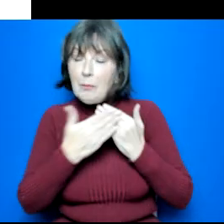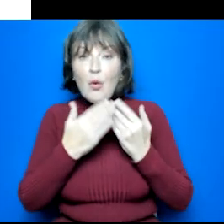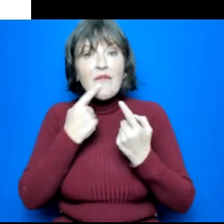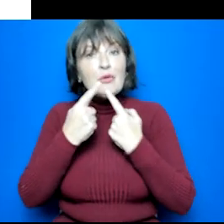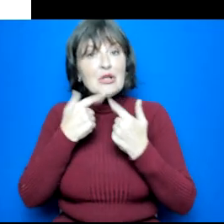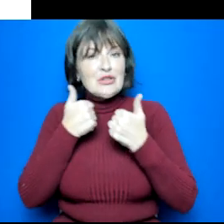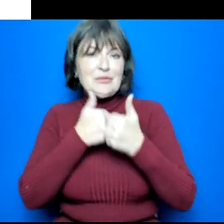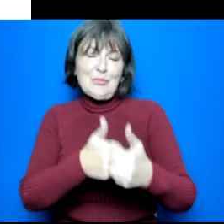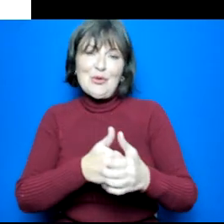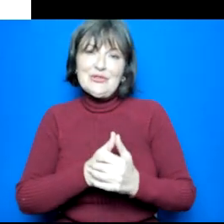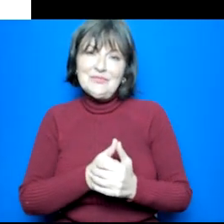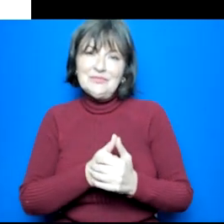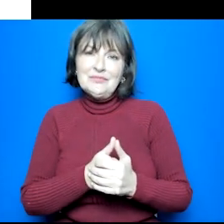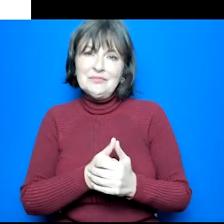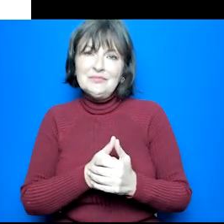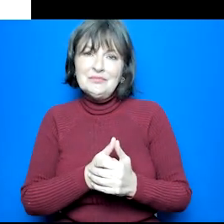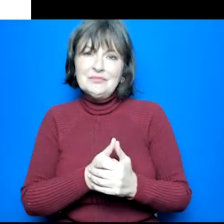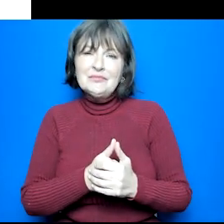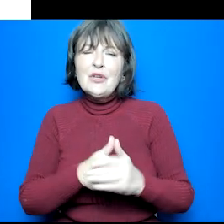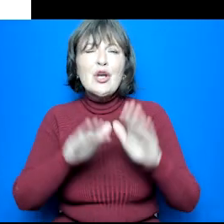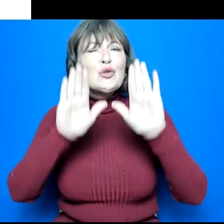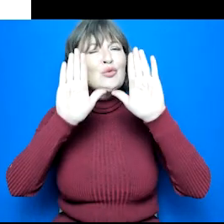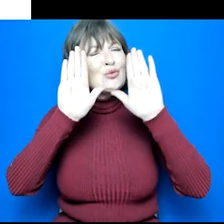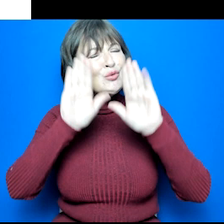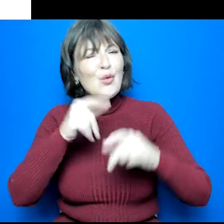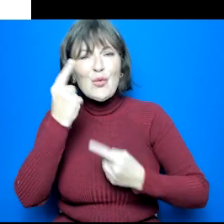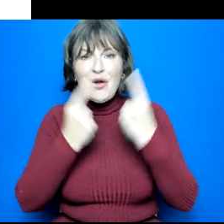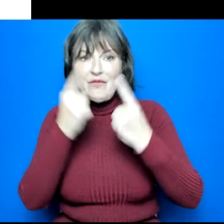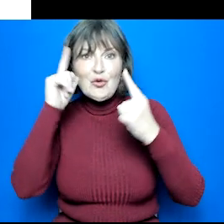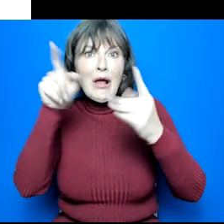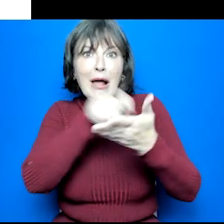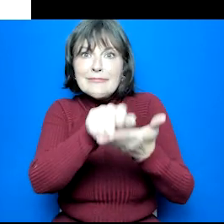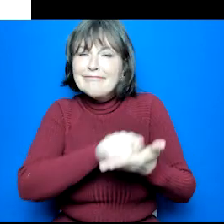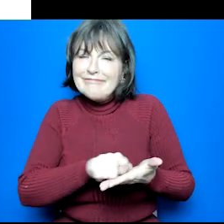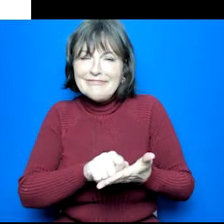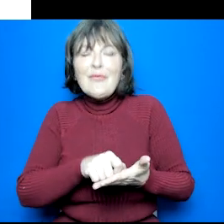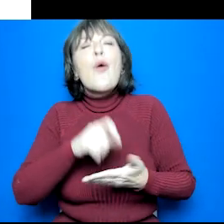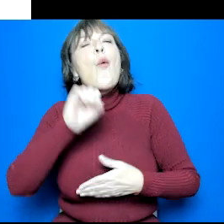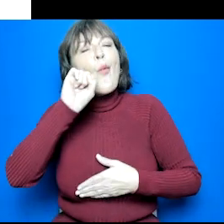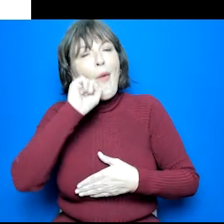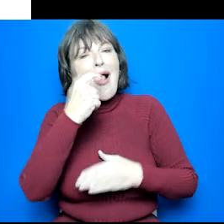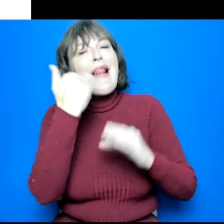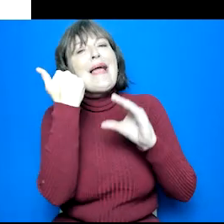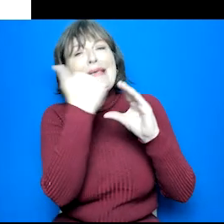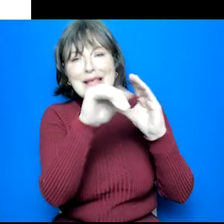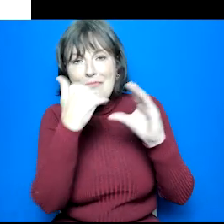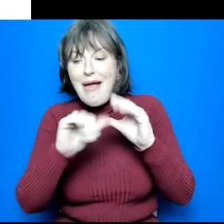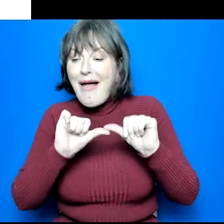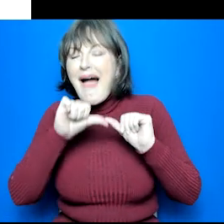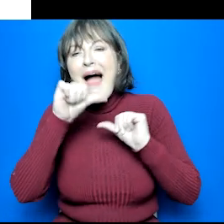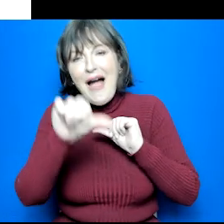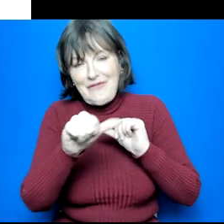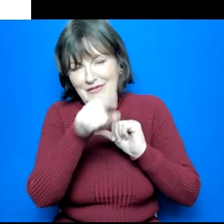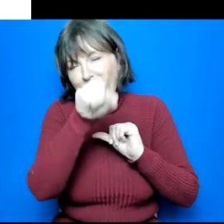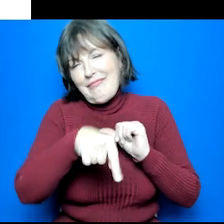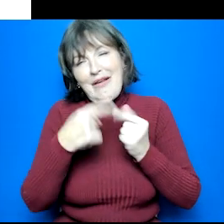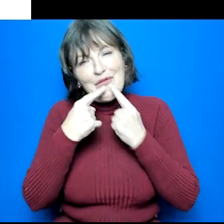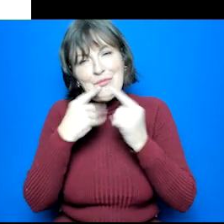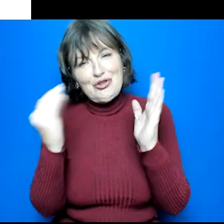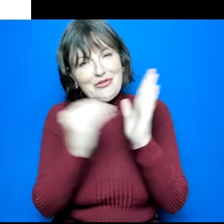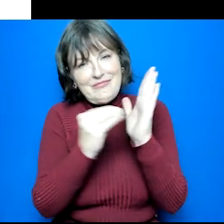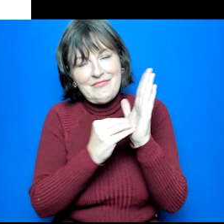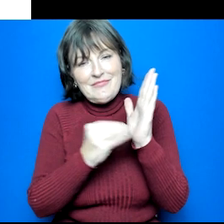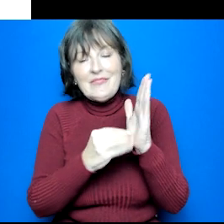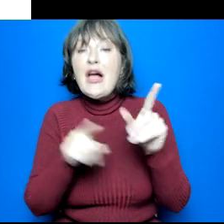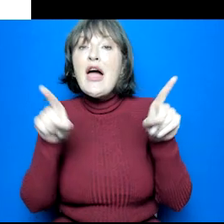please don't worry if you aren't able to get all these details written down they'll all be included in the email we send out afterwards um which will